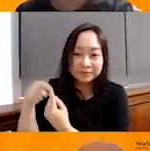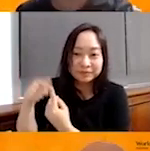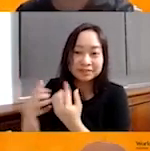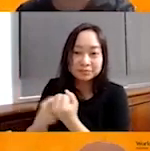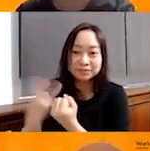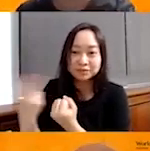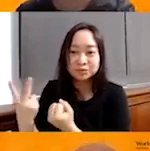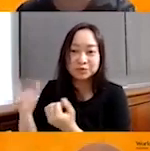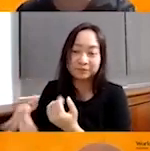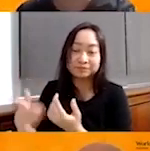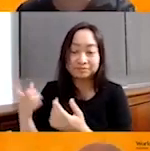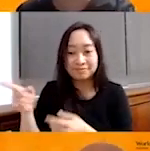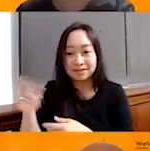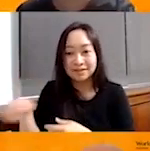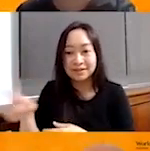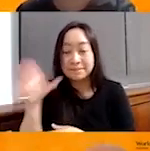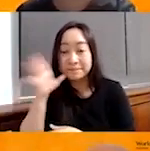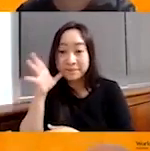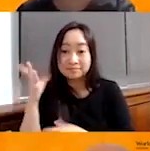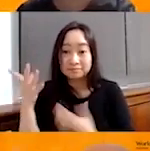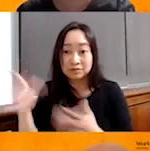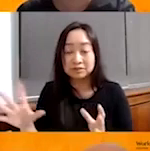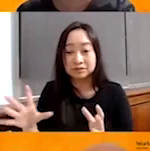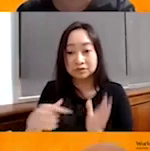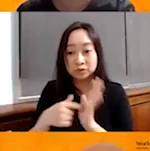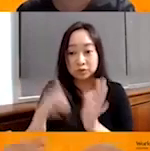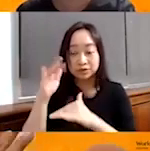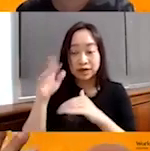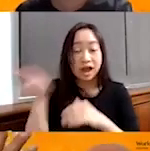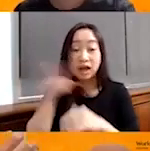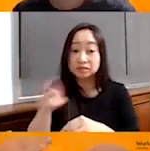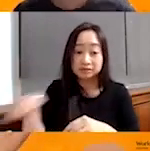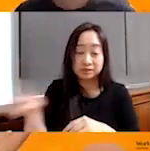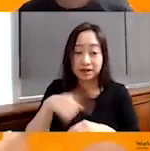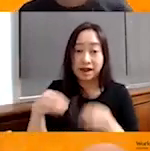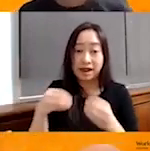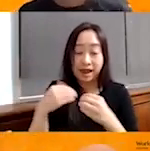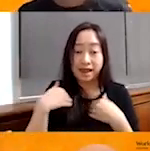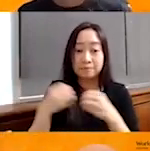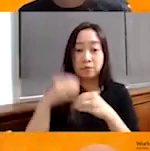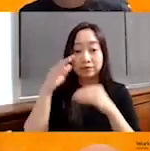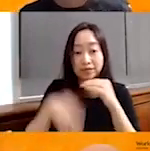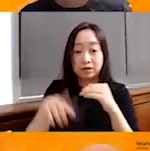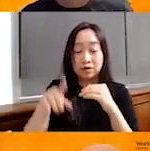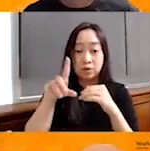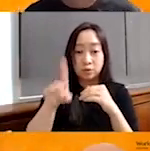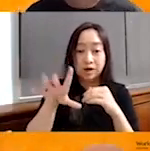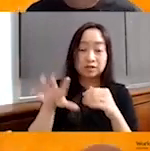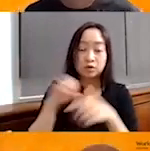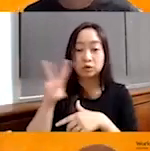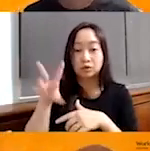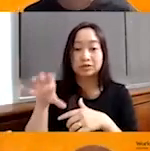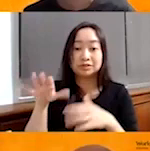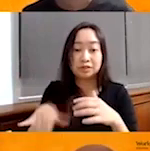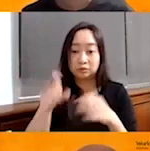And we have already in the map, we show that there are more than 100, maybe 200 child that we can sponsor.